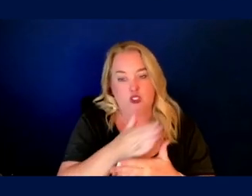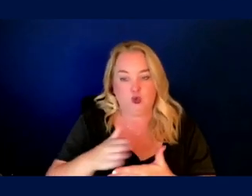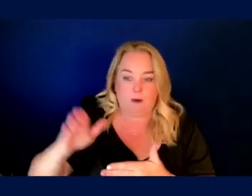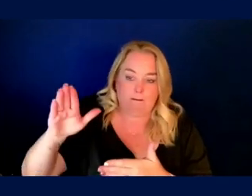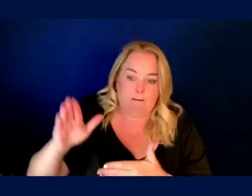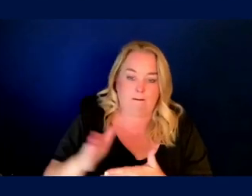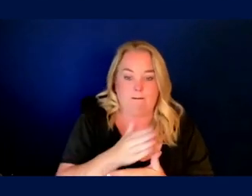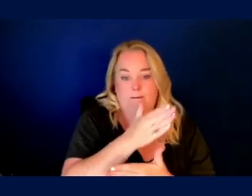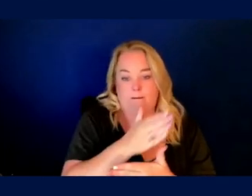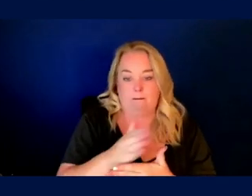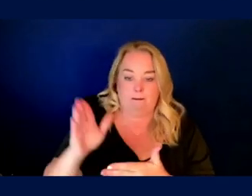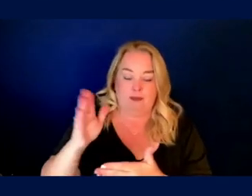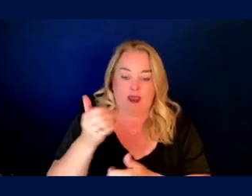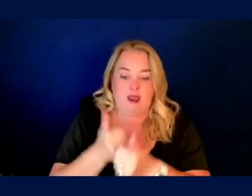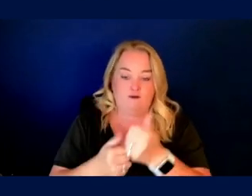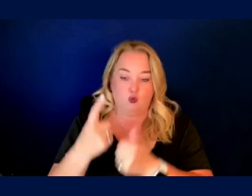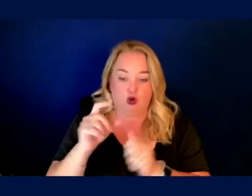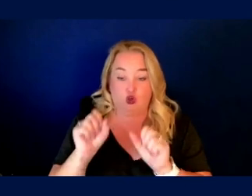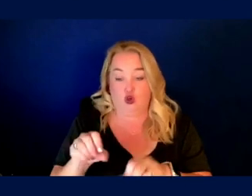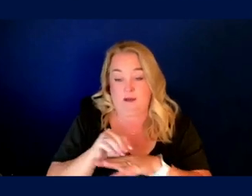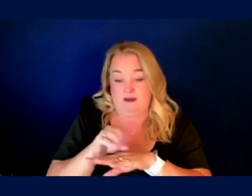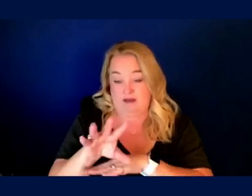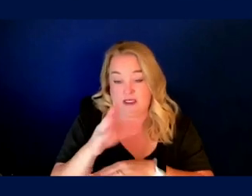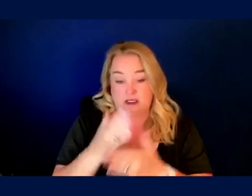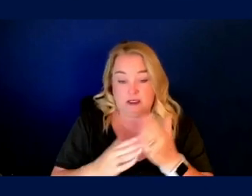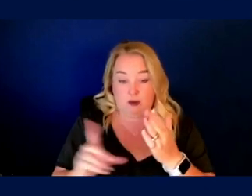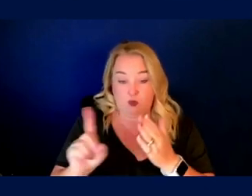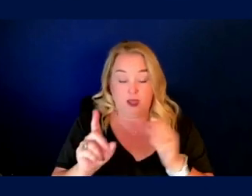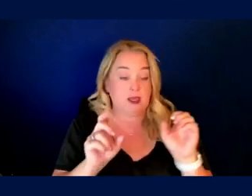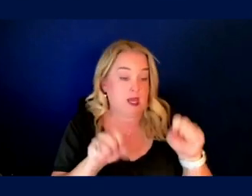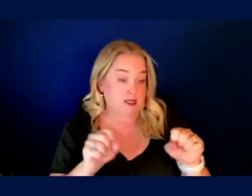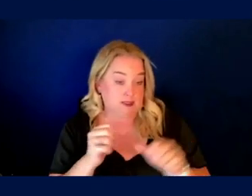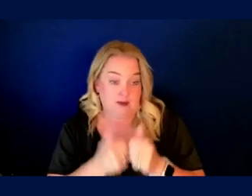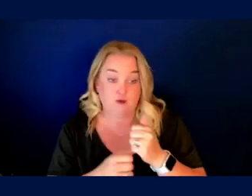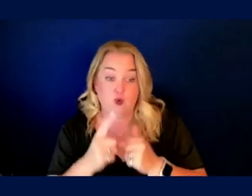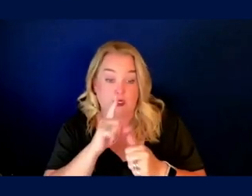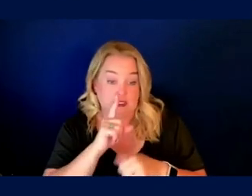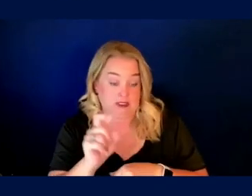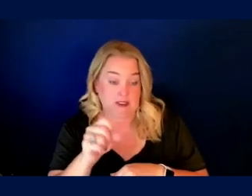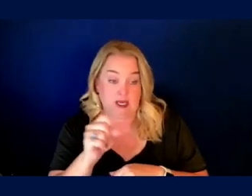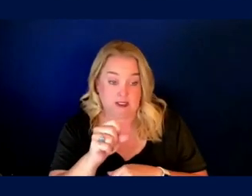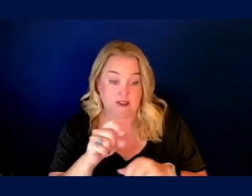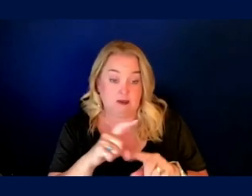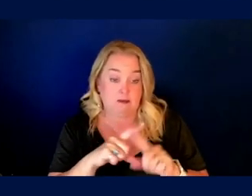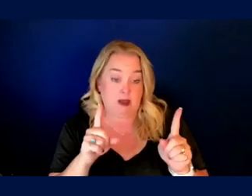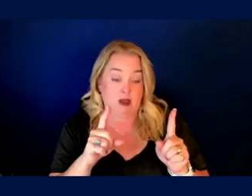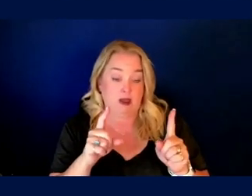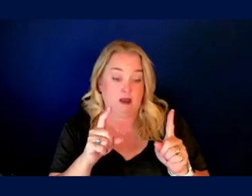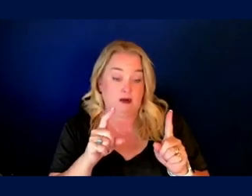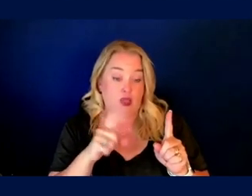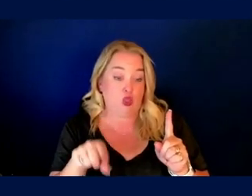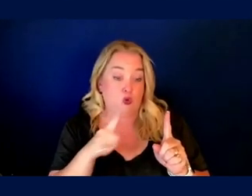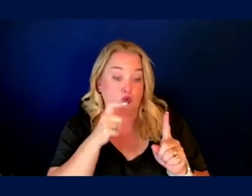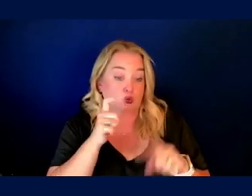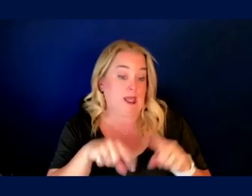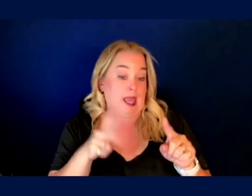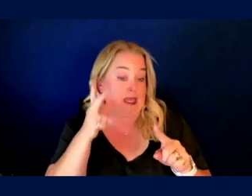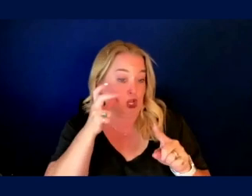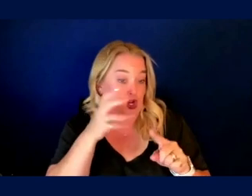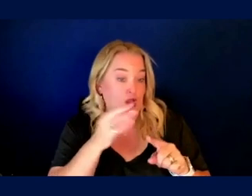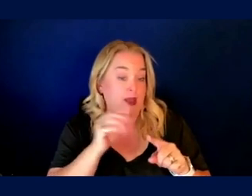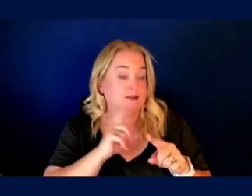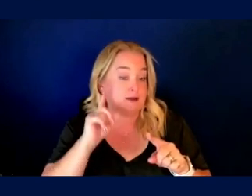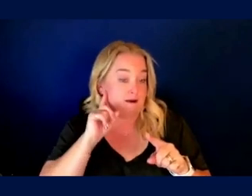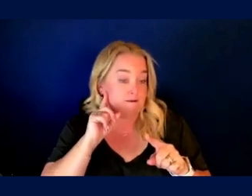everybody could be affected in some way. Everyone is affected in some way in space. It's just that non-hearers and incidentally deaf people